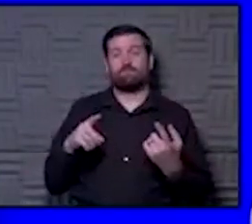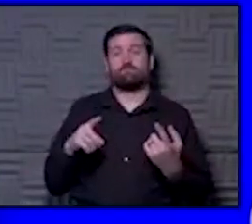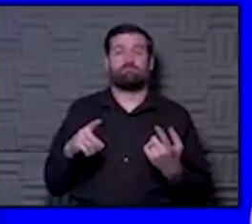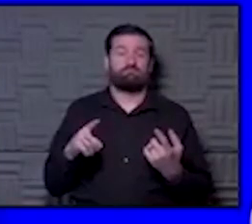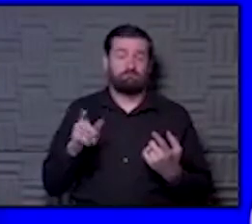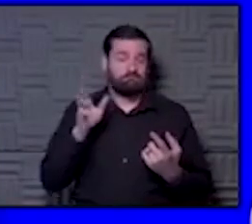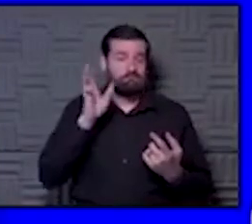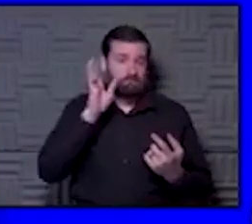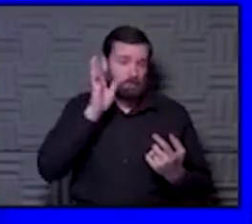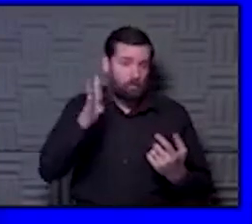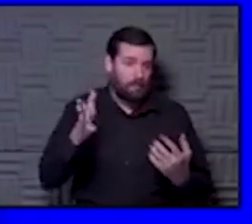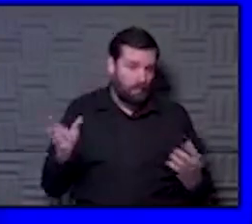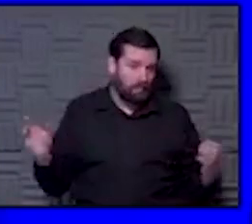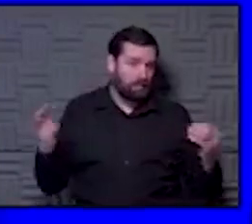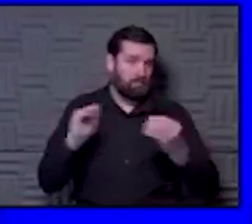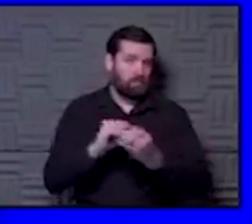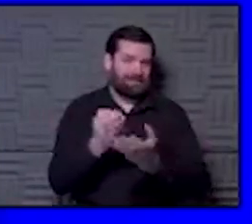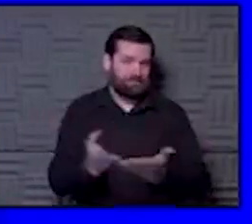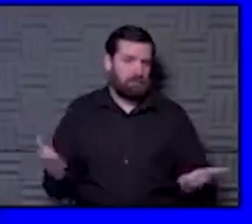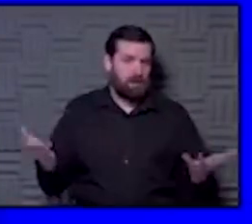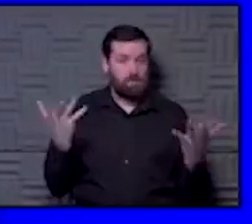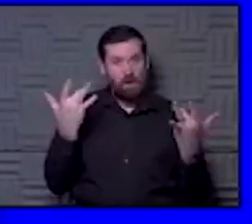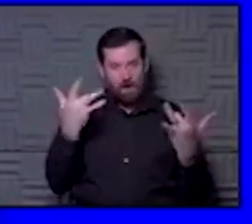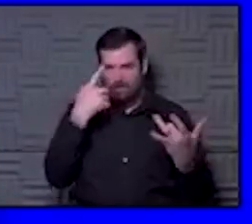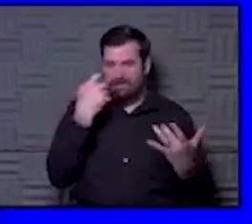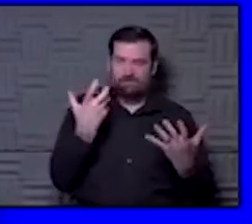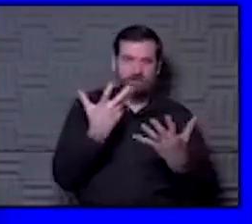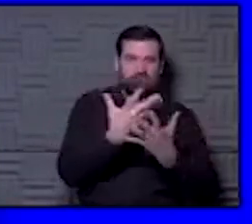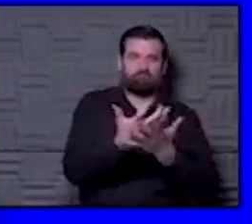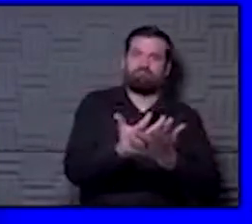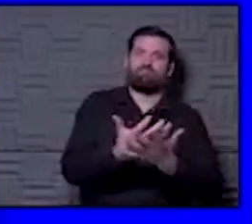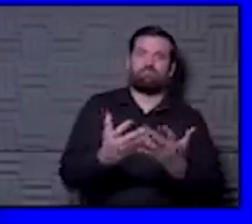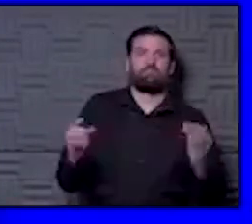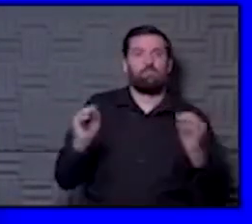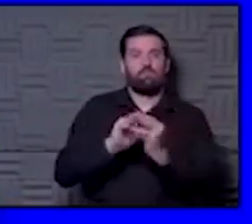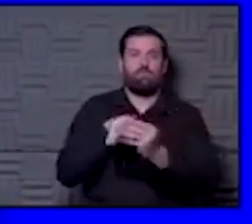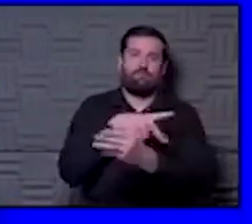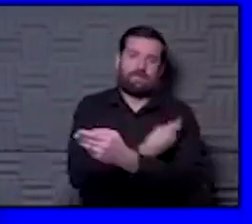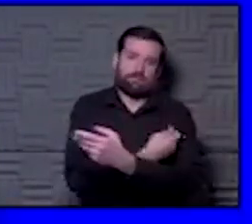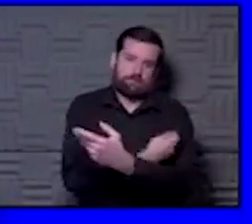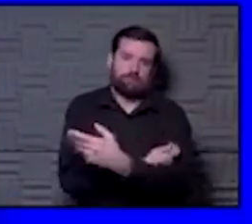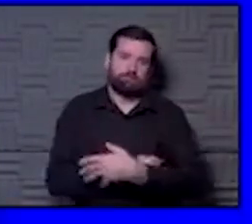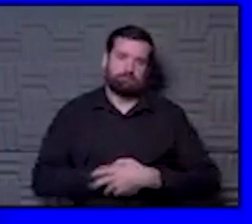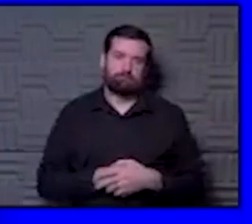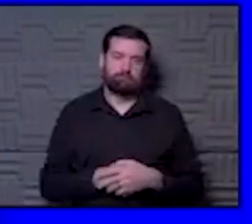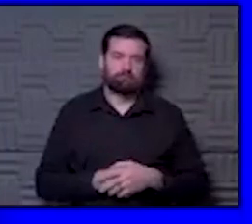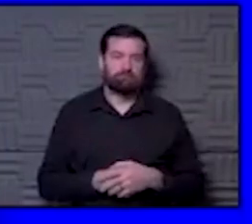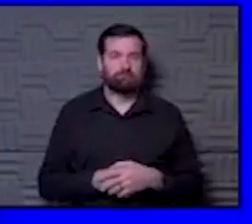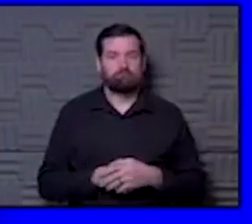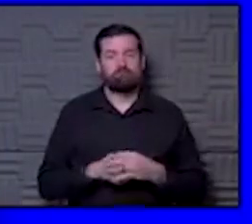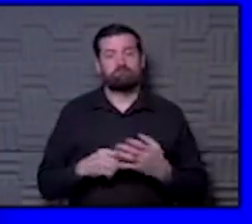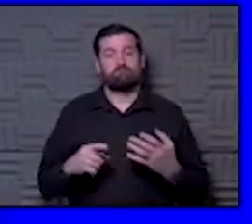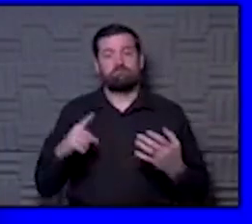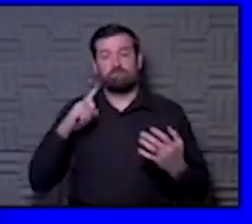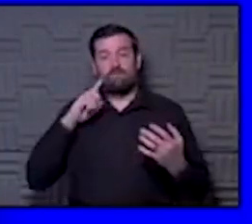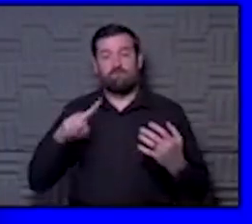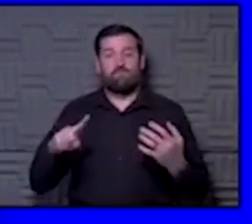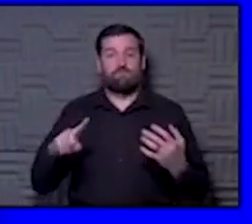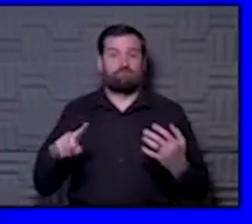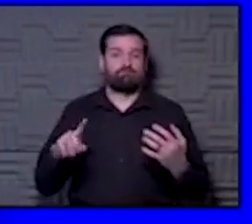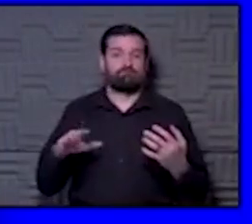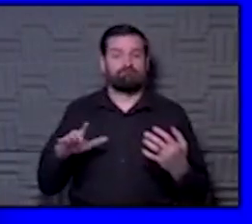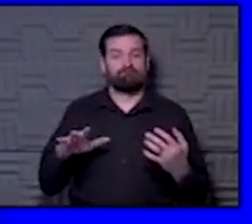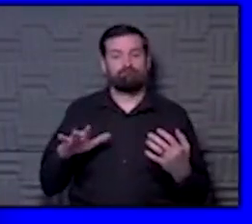there will be more supply because the demand is so high right now. There'll be more supply for increased and starting